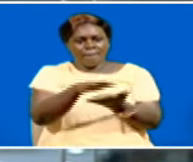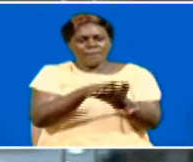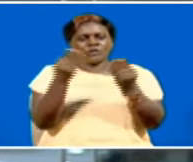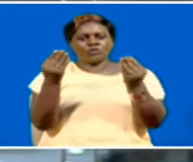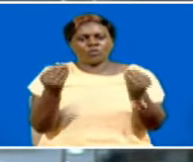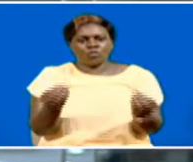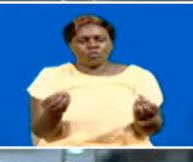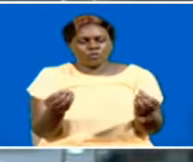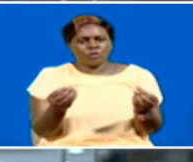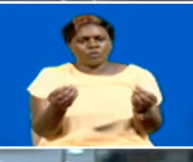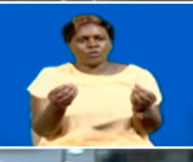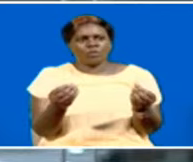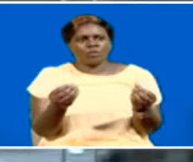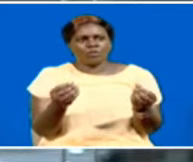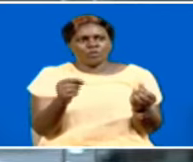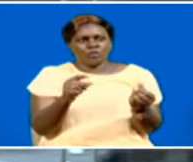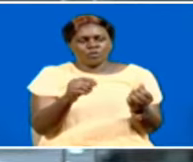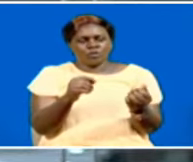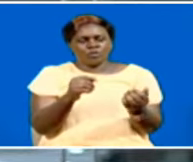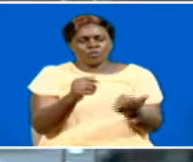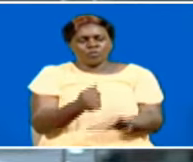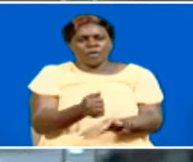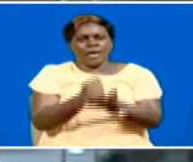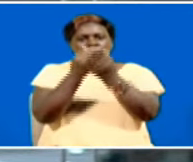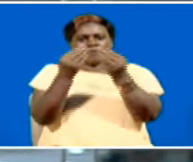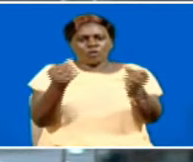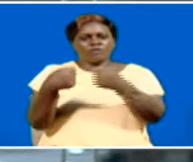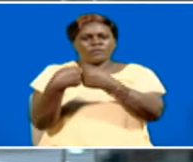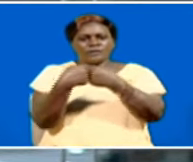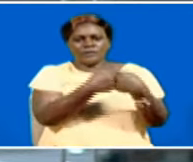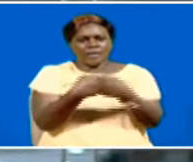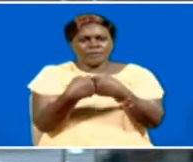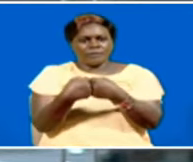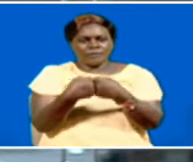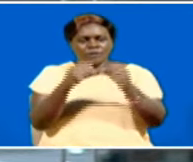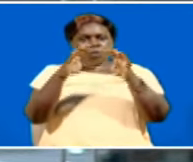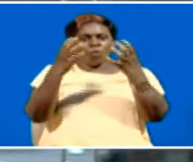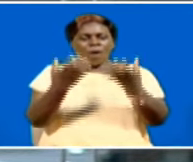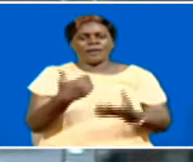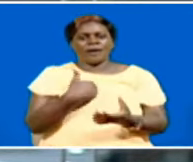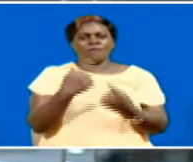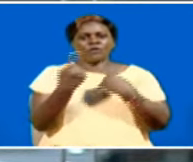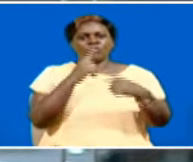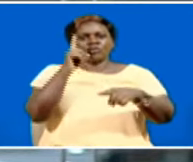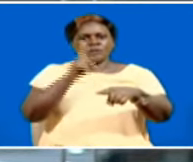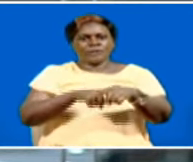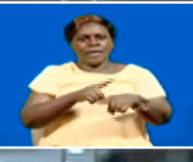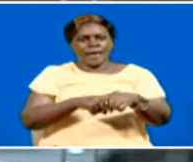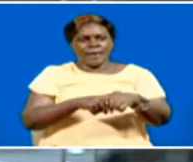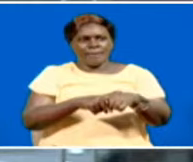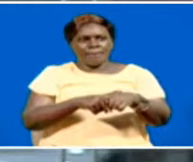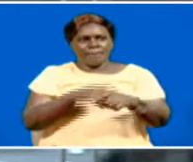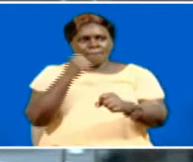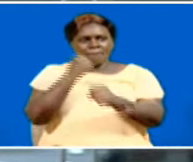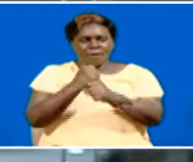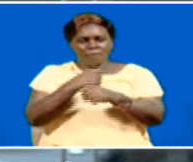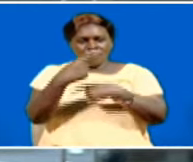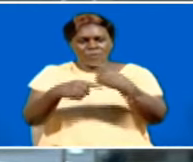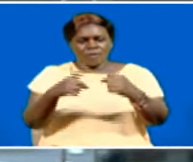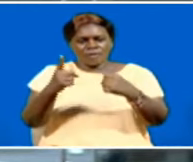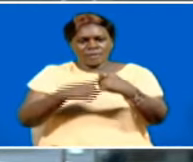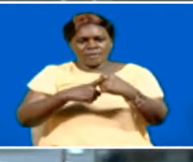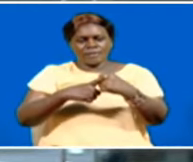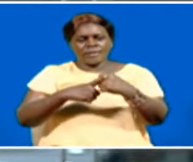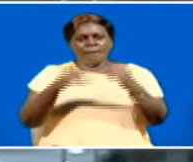in a bid to help address pressing environmental challenges facing the world. Speaking during a side event at the ongoing sixth